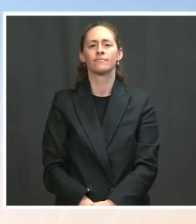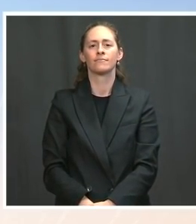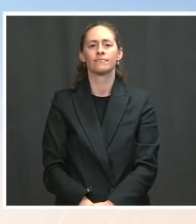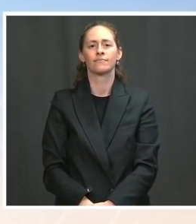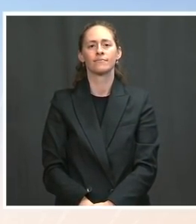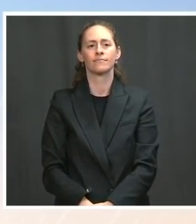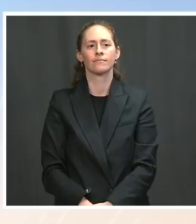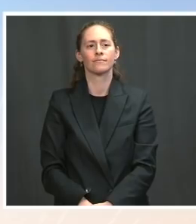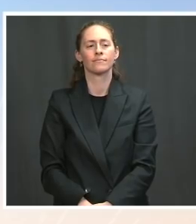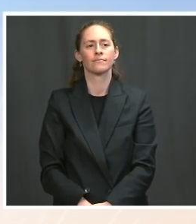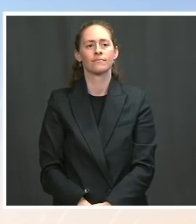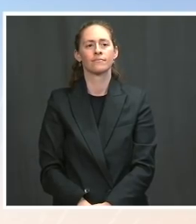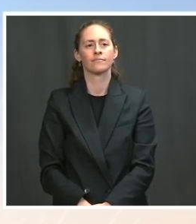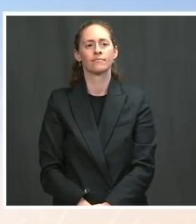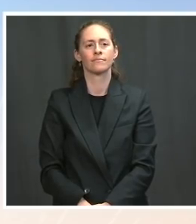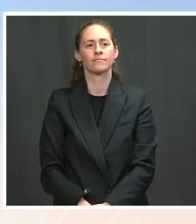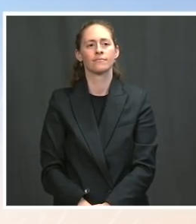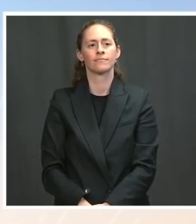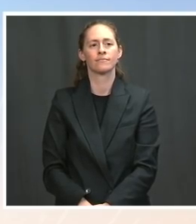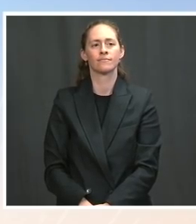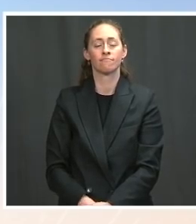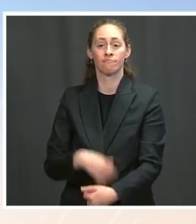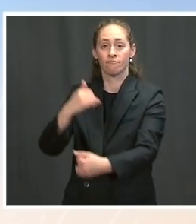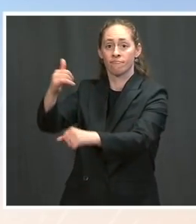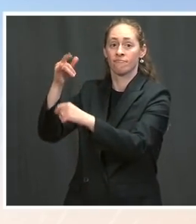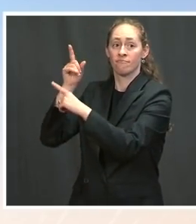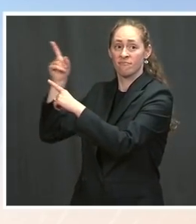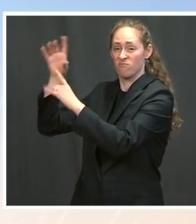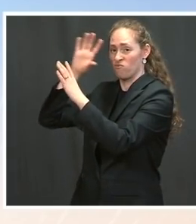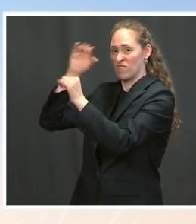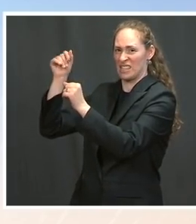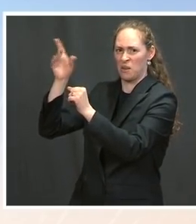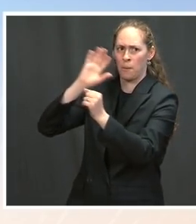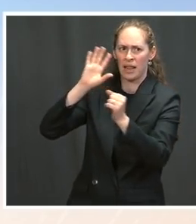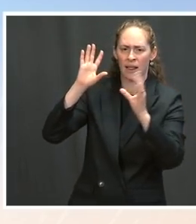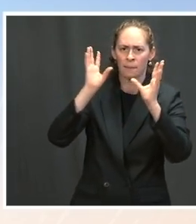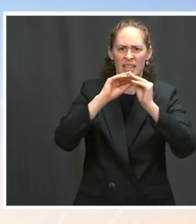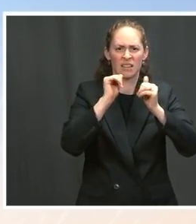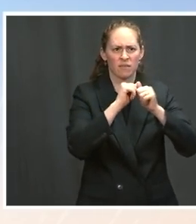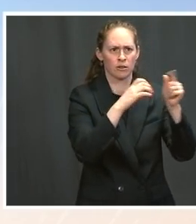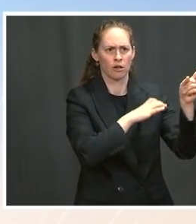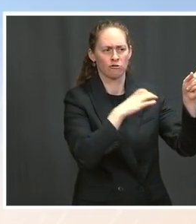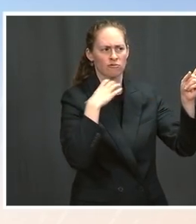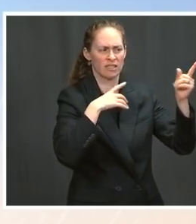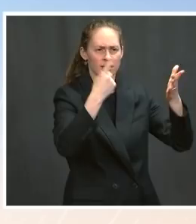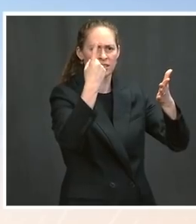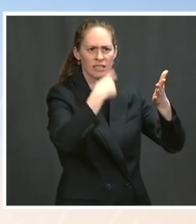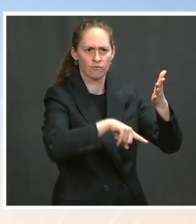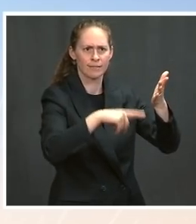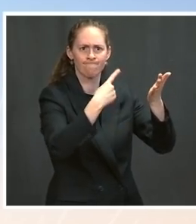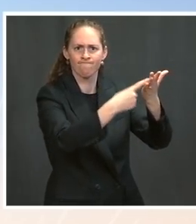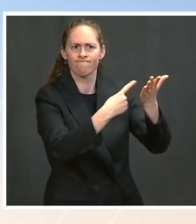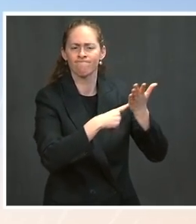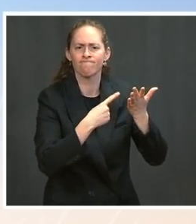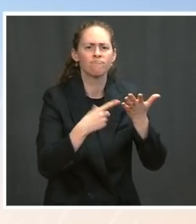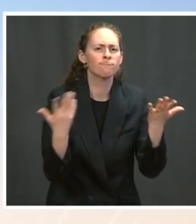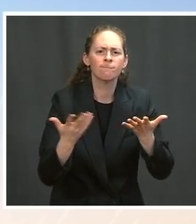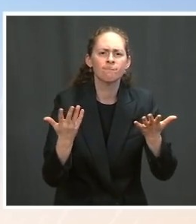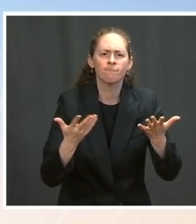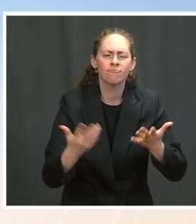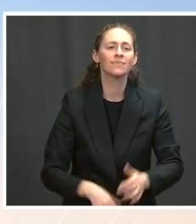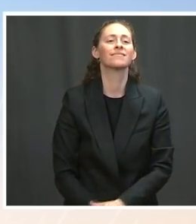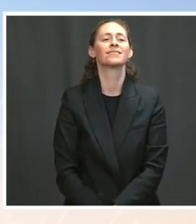leaders. What is he hoping to accomplish? Ms. He does have it on March on May 12th. It's going to be March 12th. May 12th, sorry. He has a meeting,